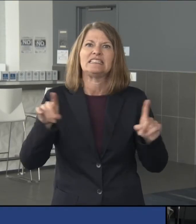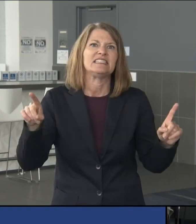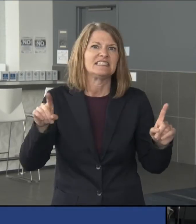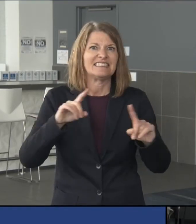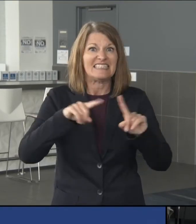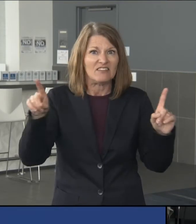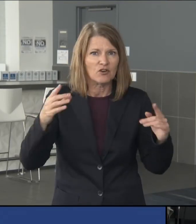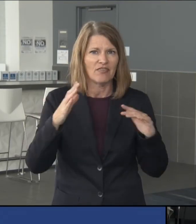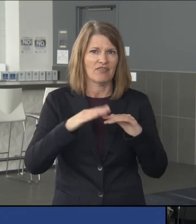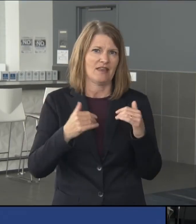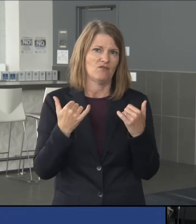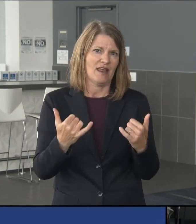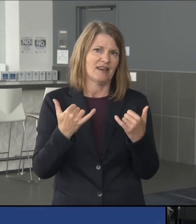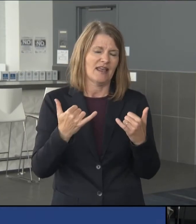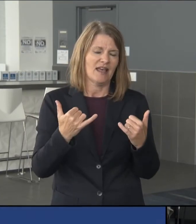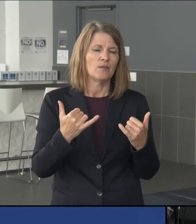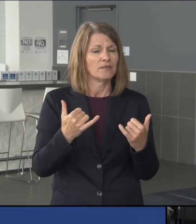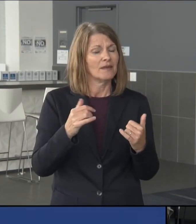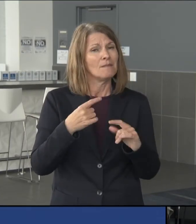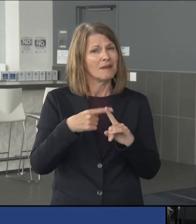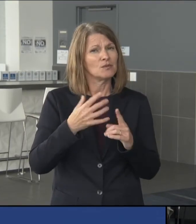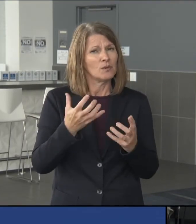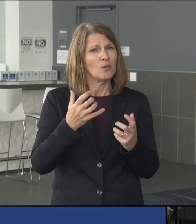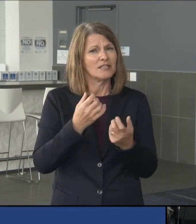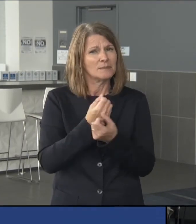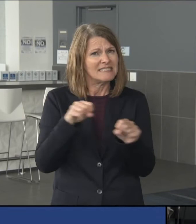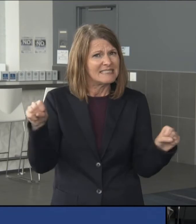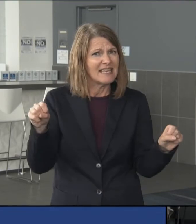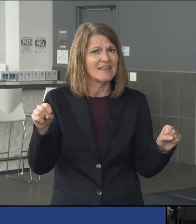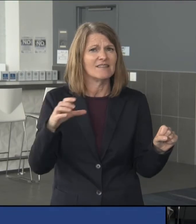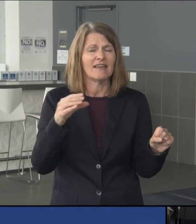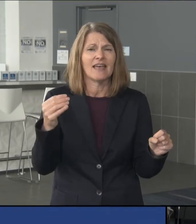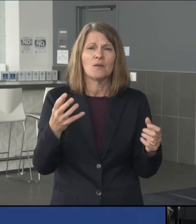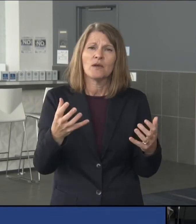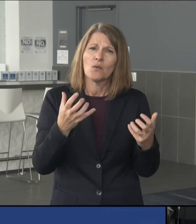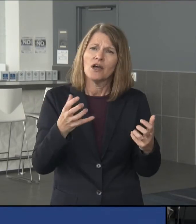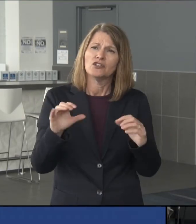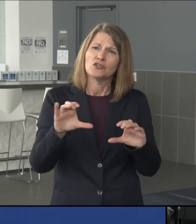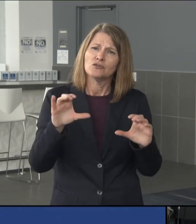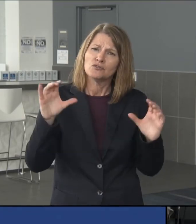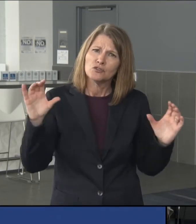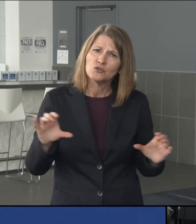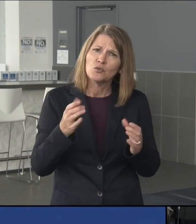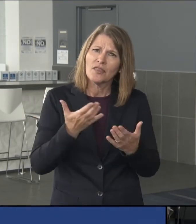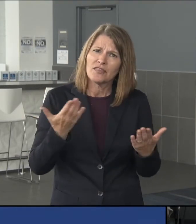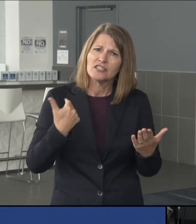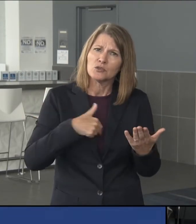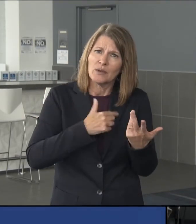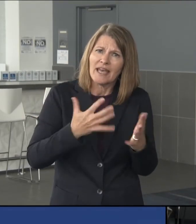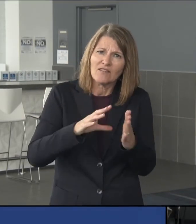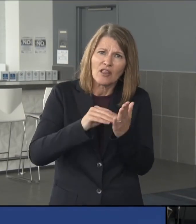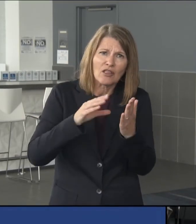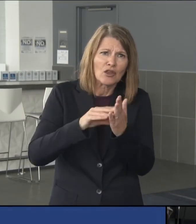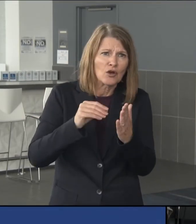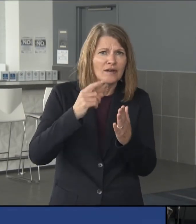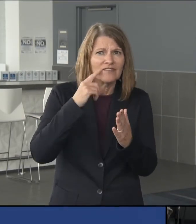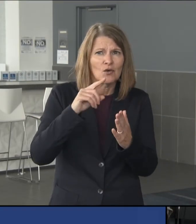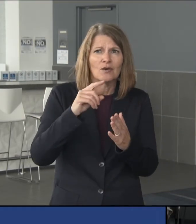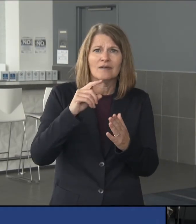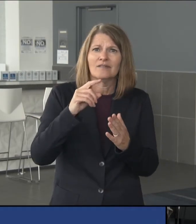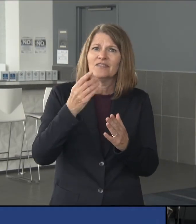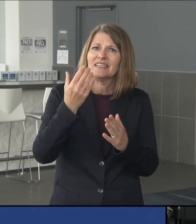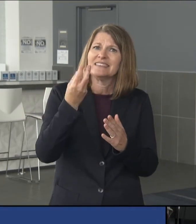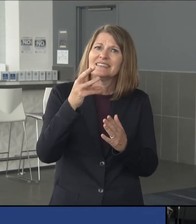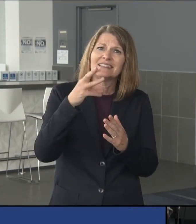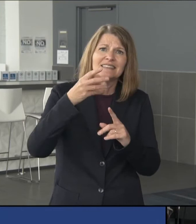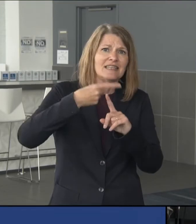what they are now. We're going to want to stay safe. And we're going to want to do the things that we've learned over the last painful 16 months.